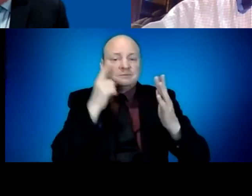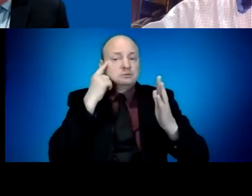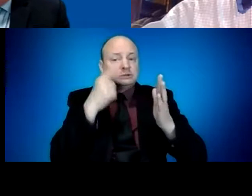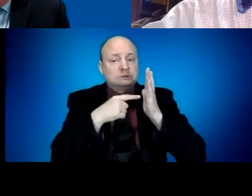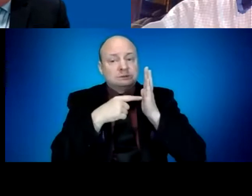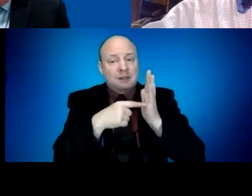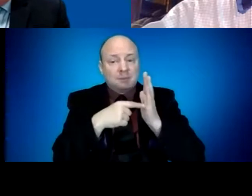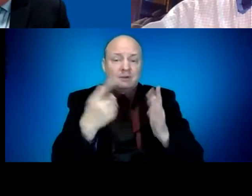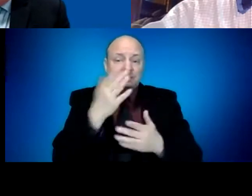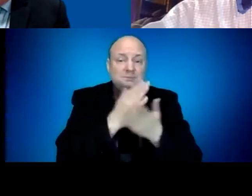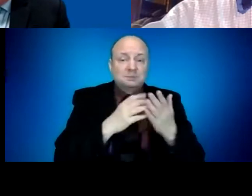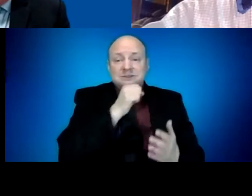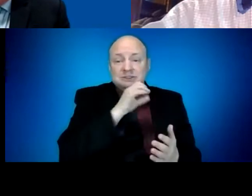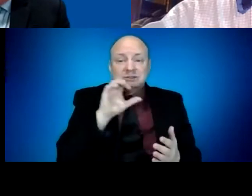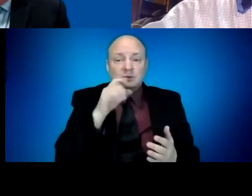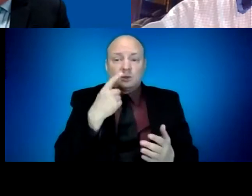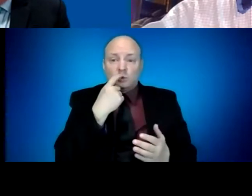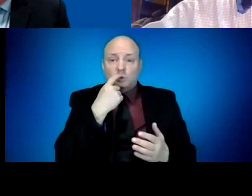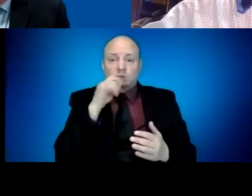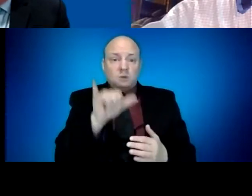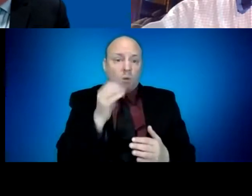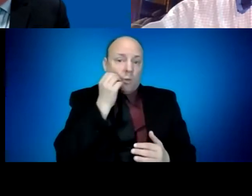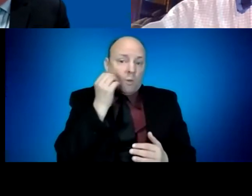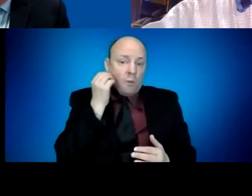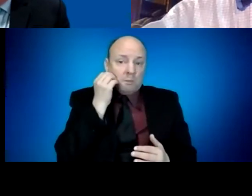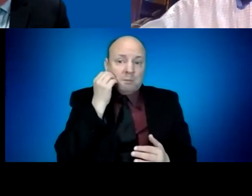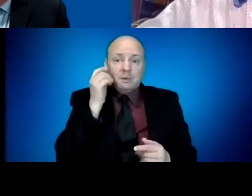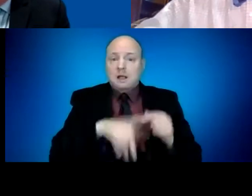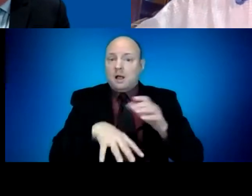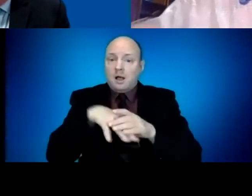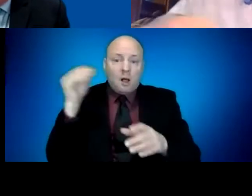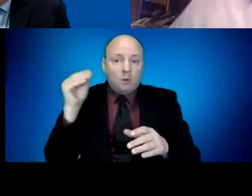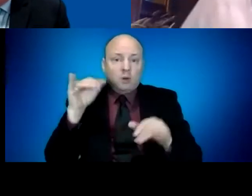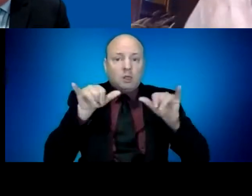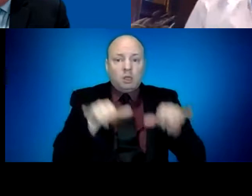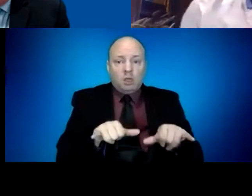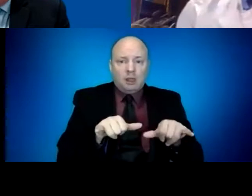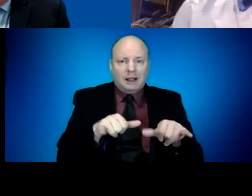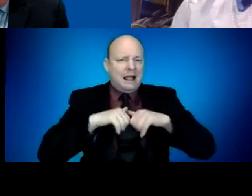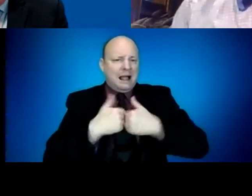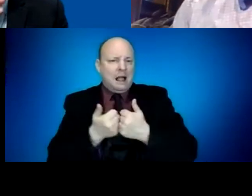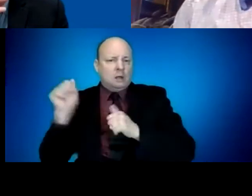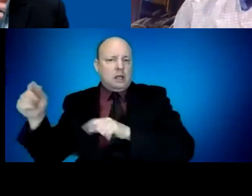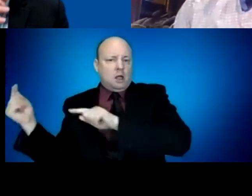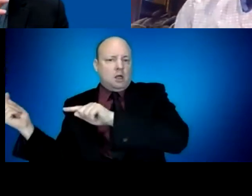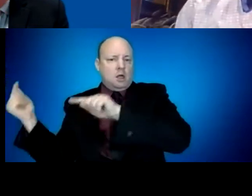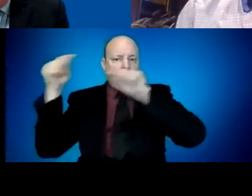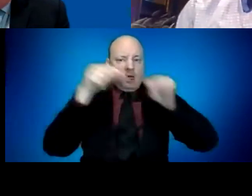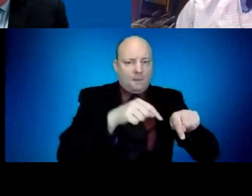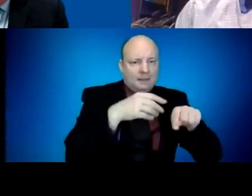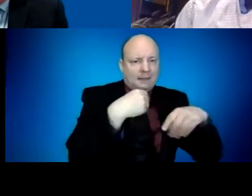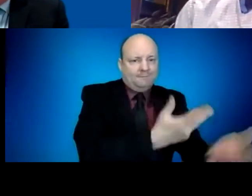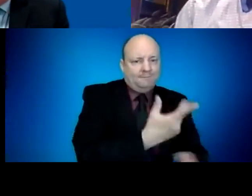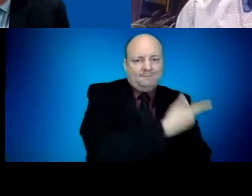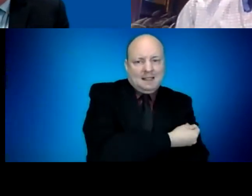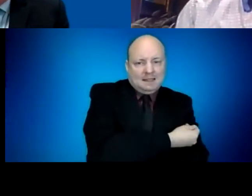to be able to get people vaccinated early in June. Thank you. And then the follow up about major events. Yep.